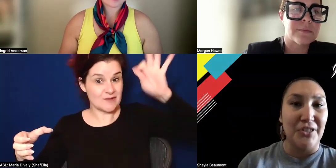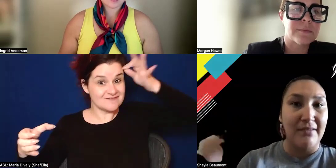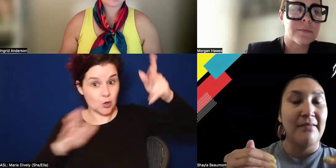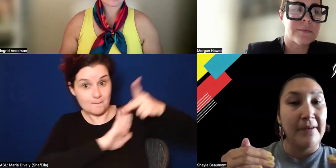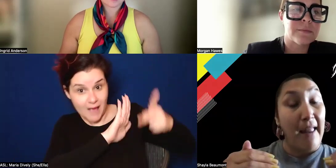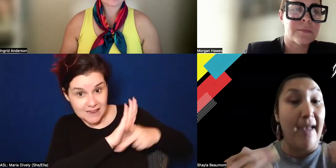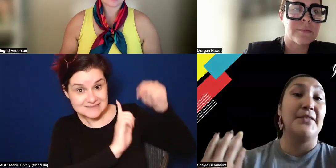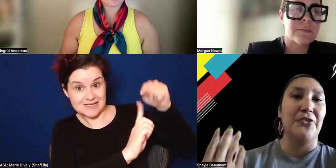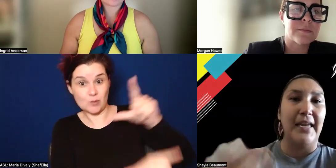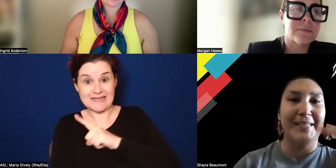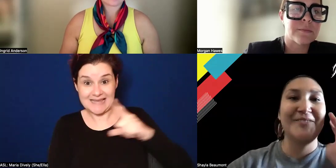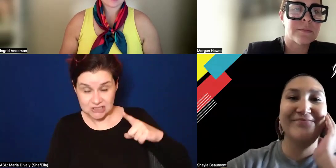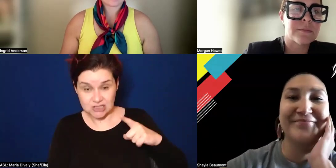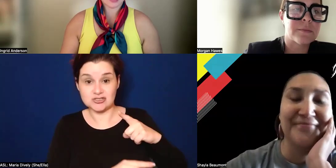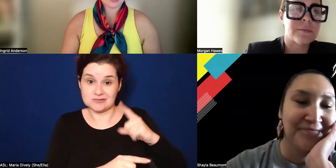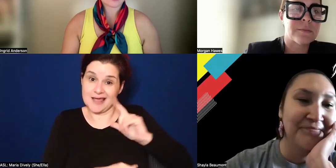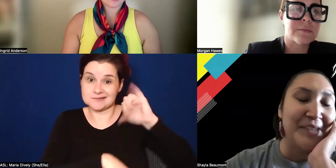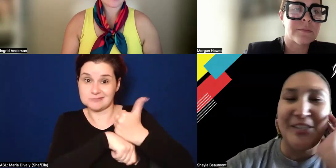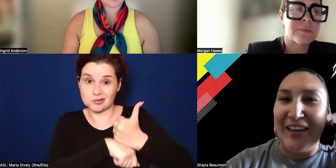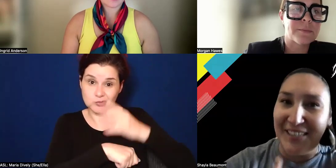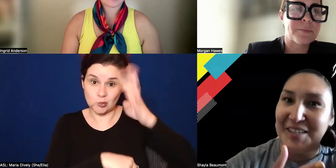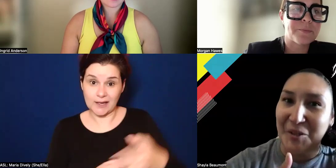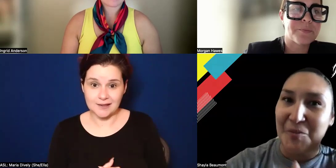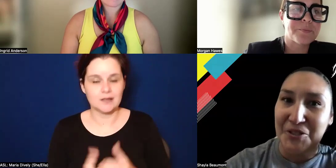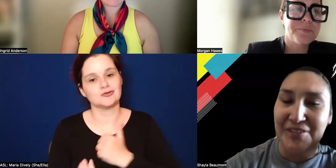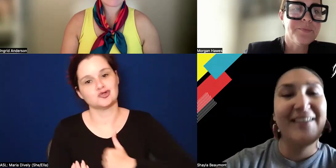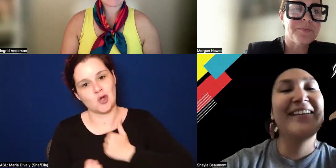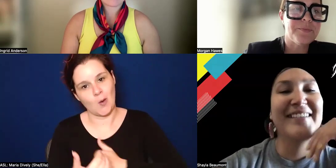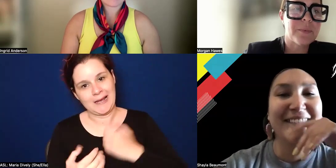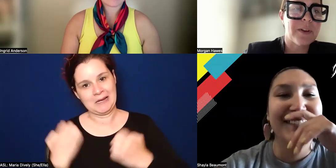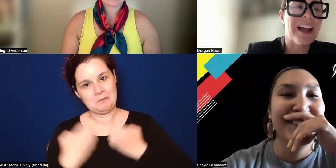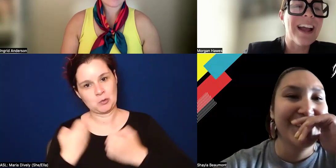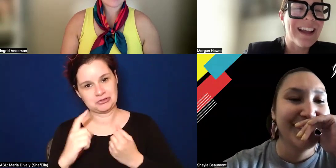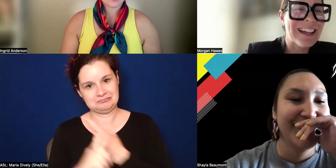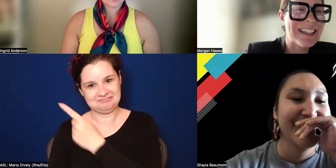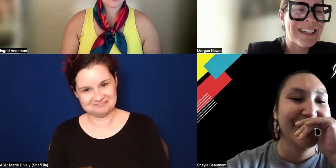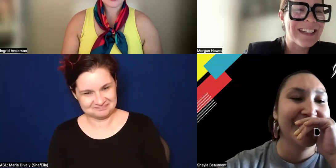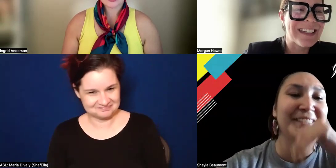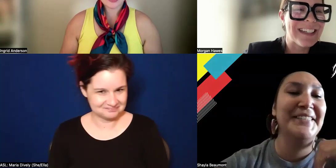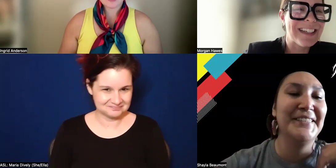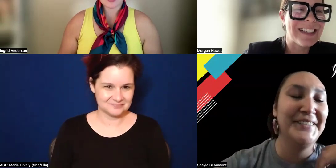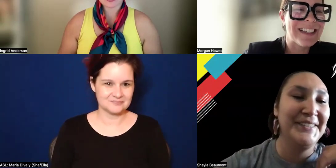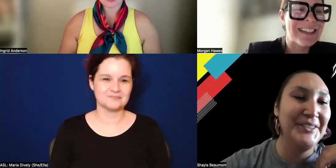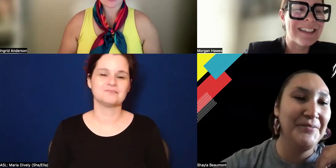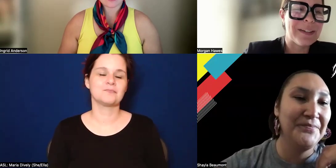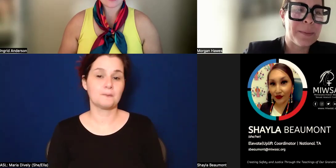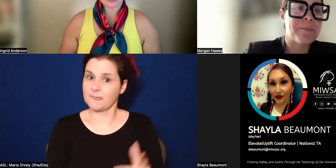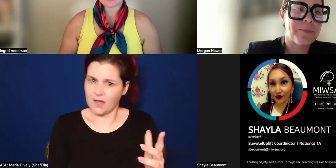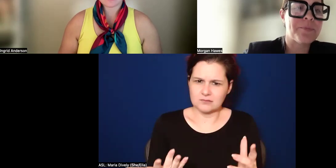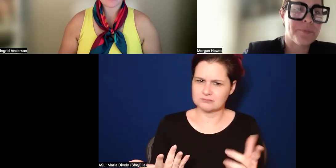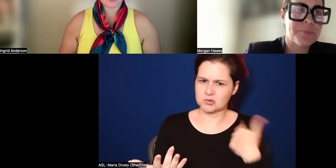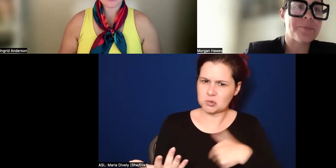legislation has created. Sorry, I did get a little emotional there. Well, we should get emotional.